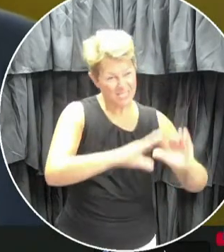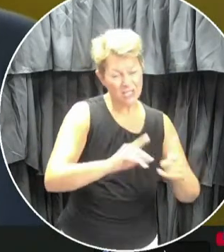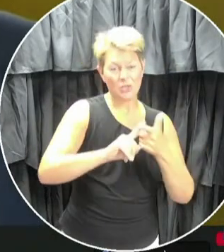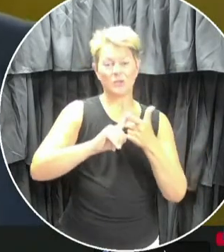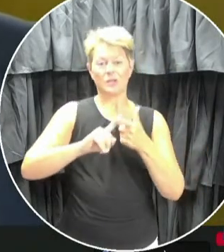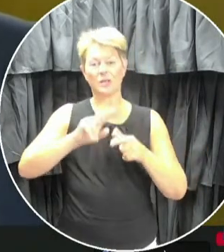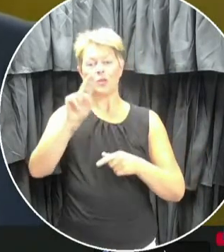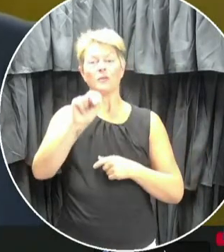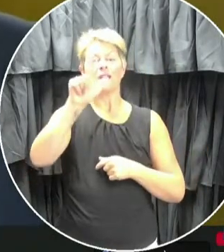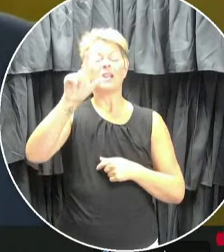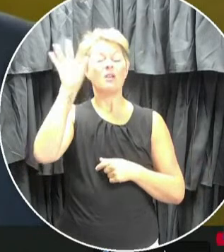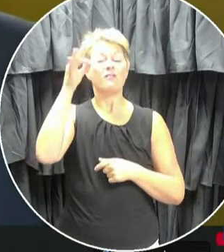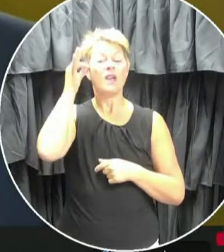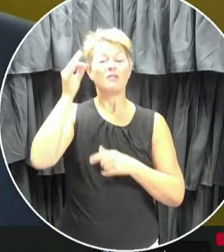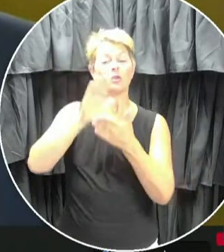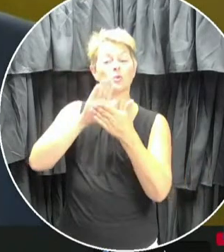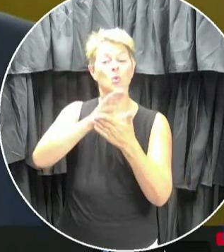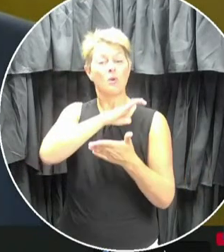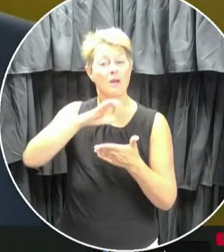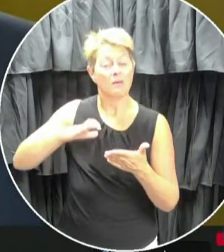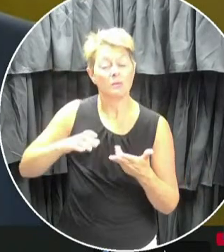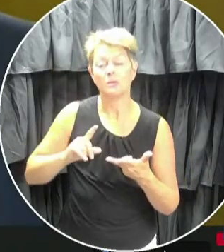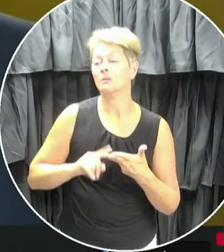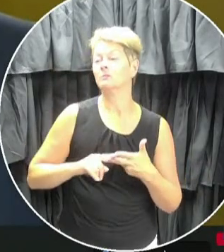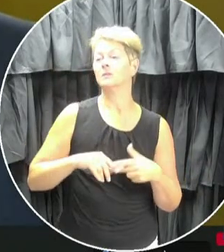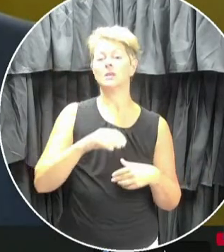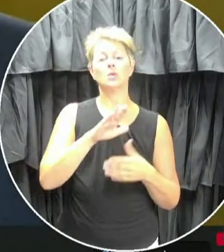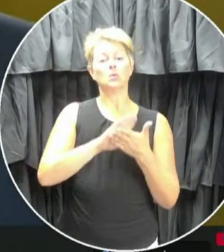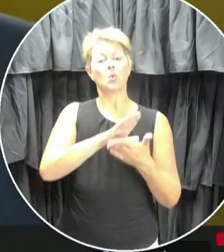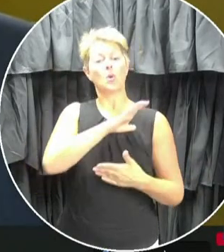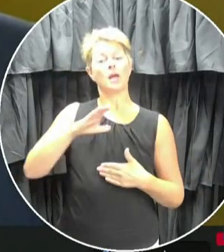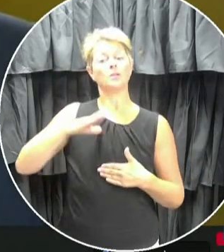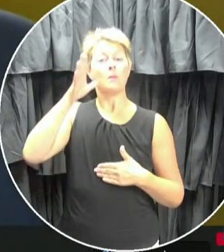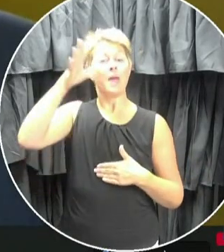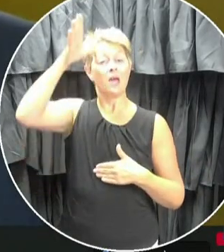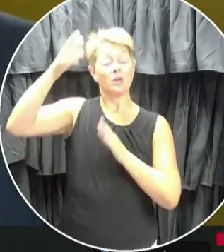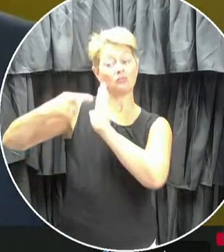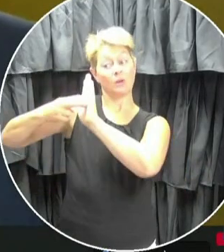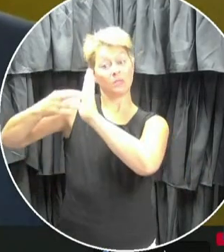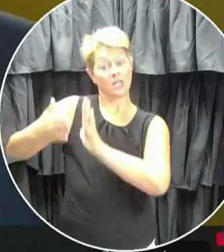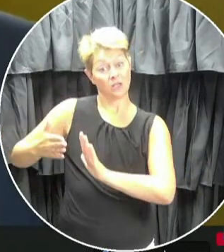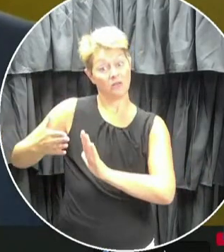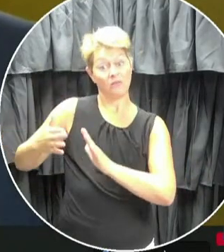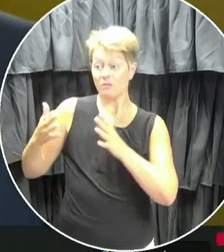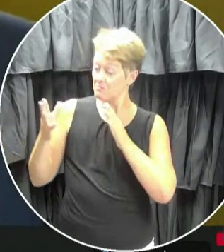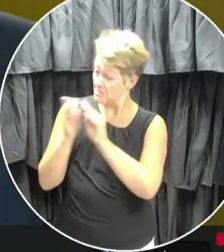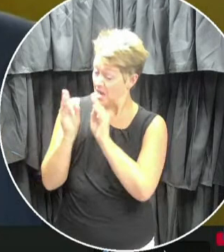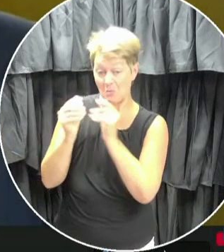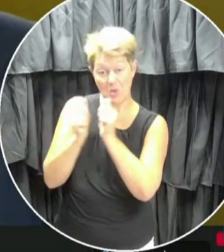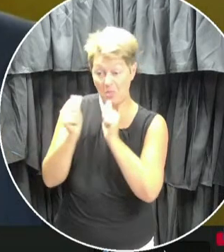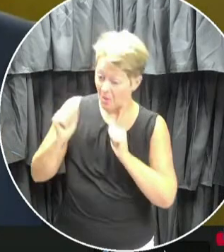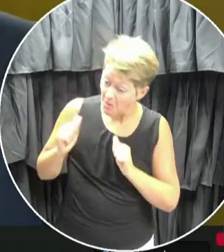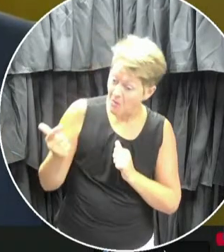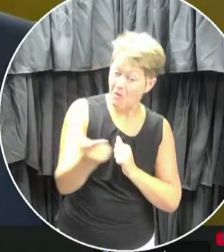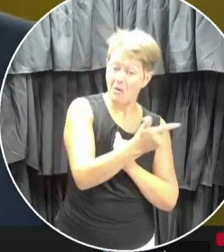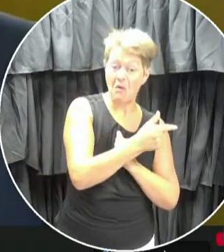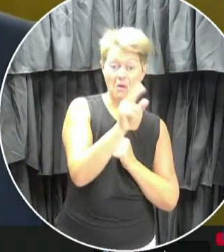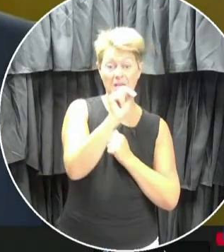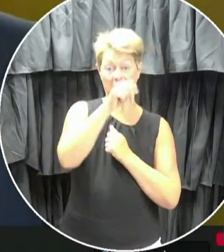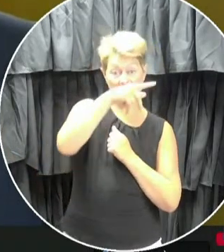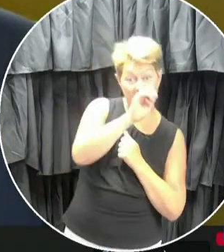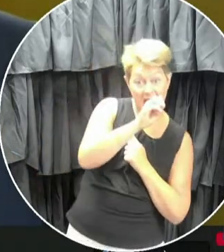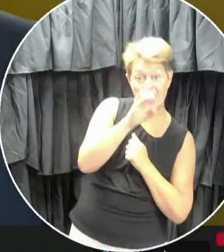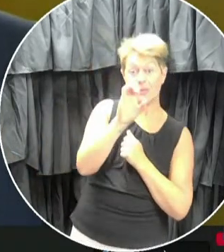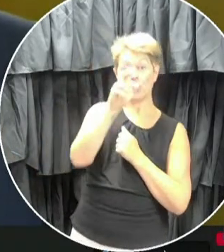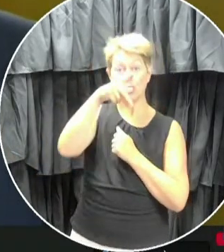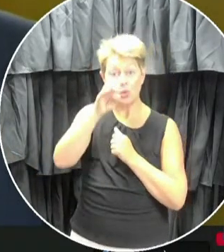Federation of School councils and the school council parent representatives that we met with in a series of meetings, to our NAEP and CUBE